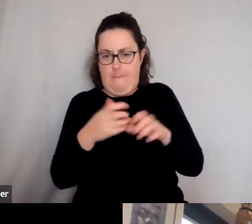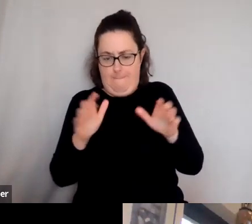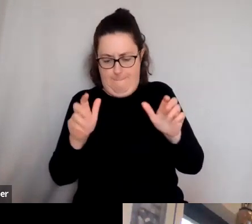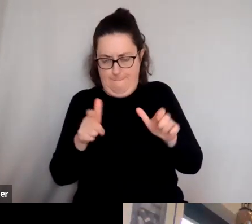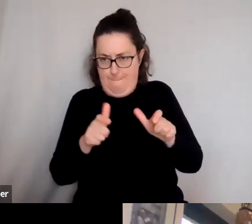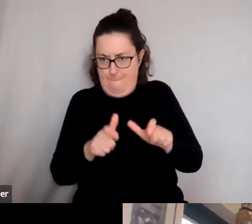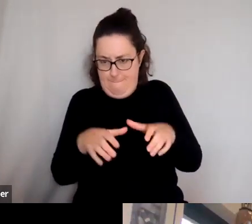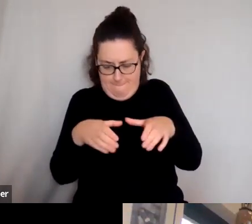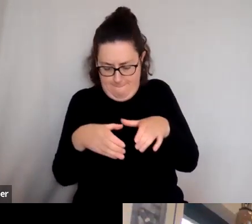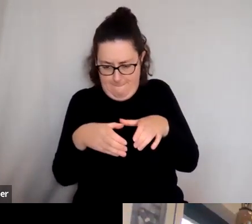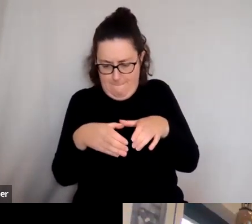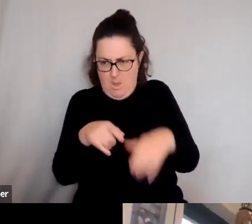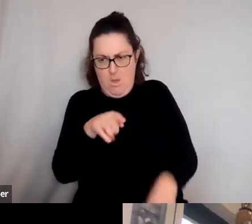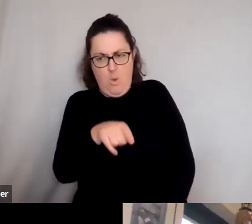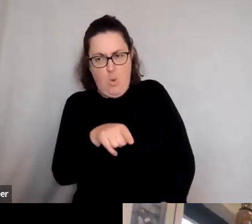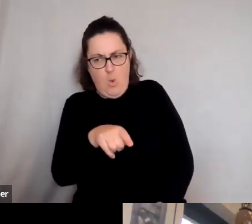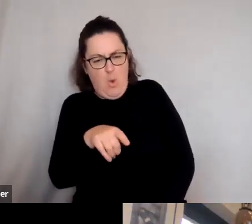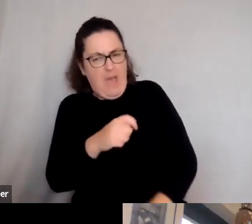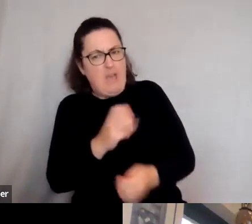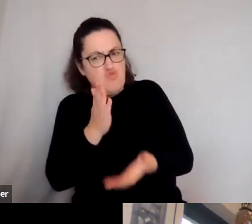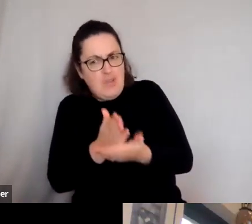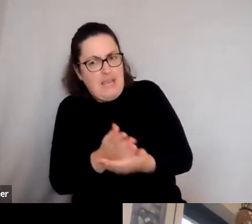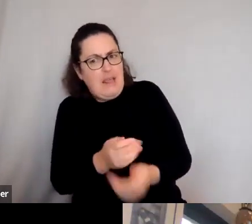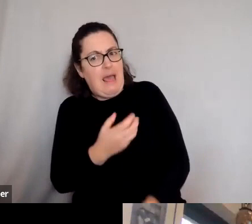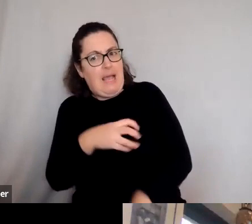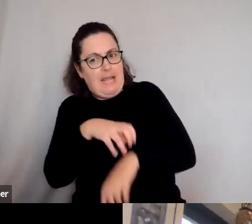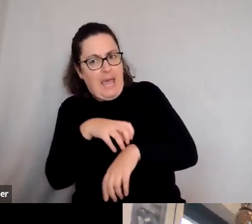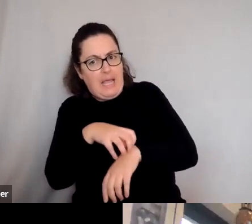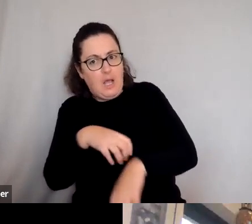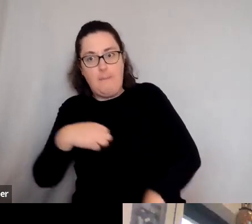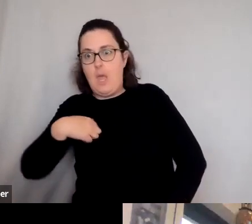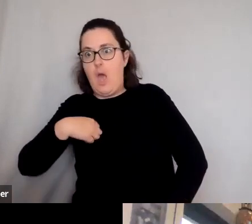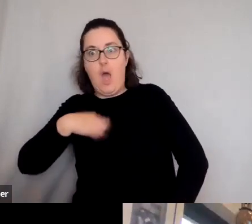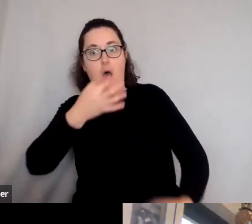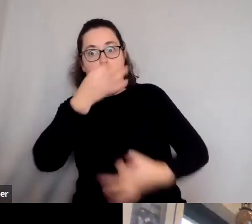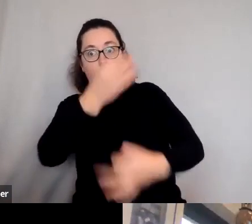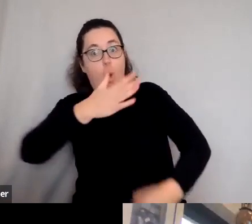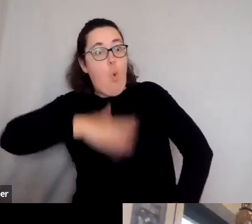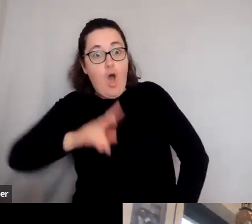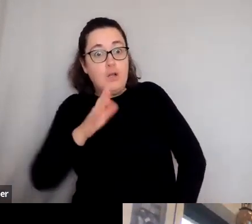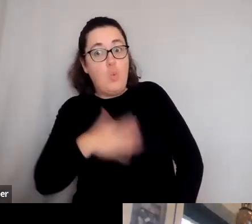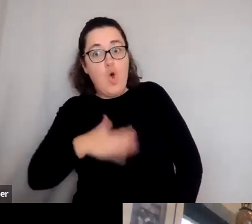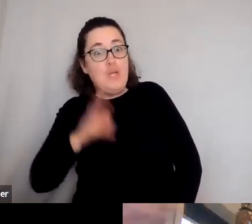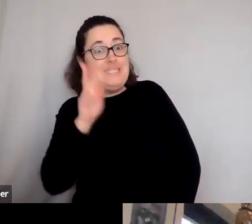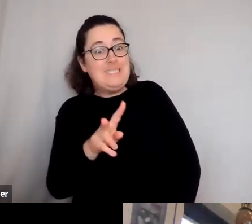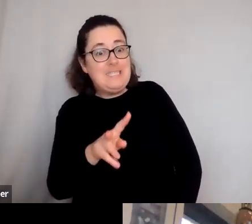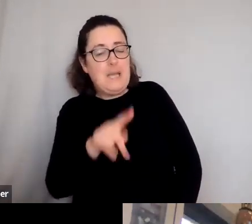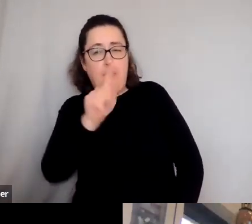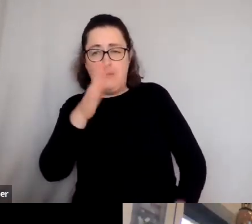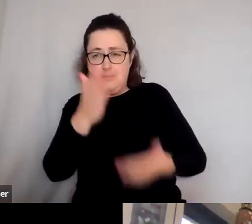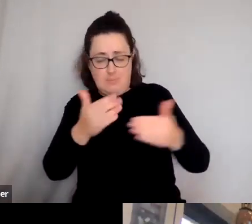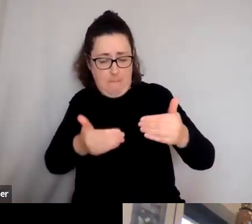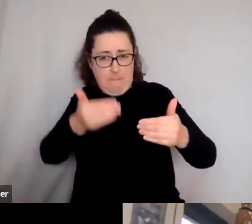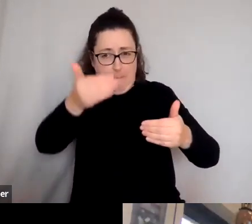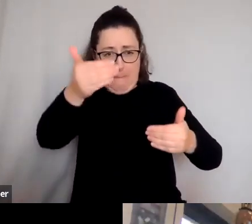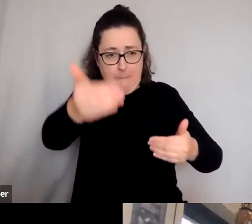And she said to me, of course it's a bit of Egyptian, real Egyptian cake. And I thought, oh, I must see that, you know, just must, must see that. But it was at the back and